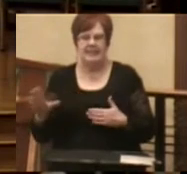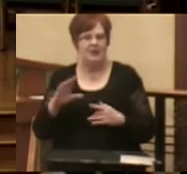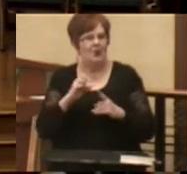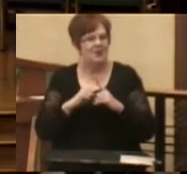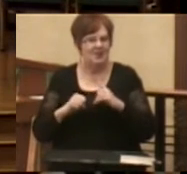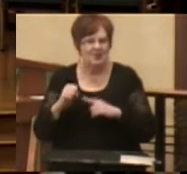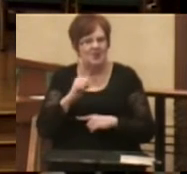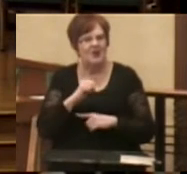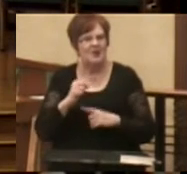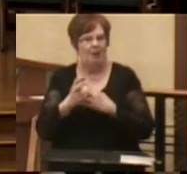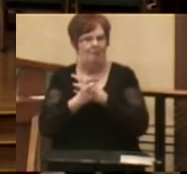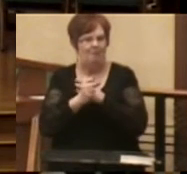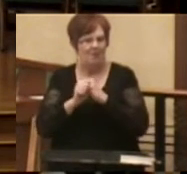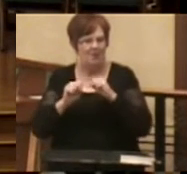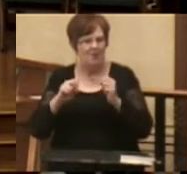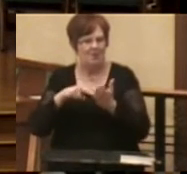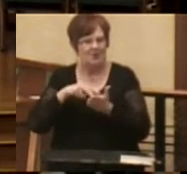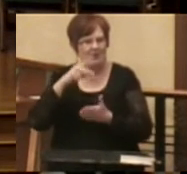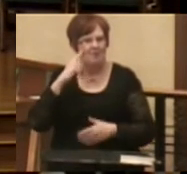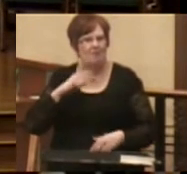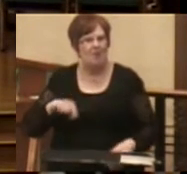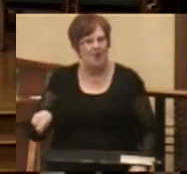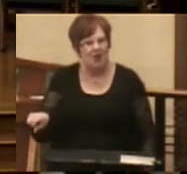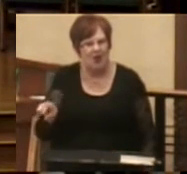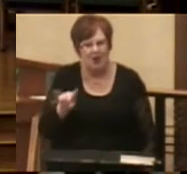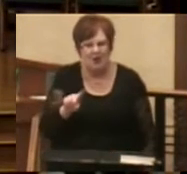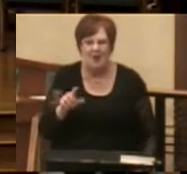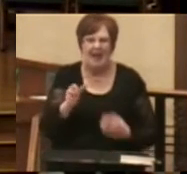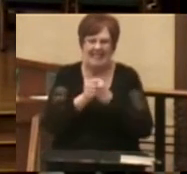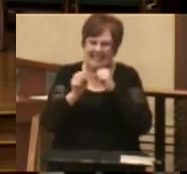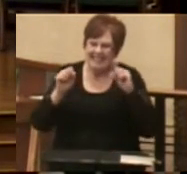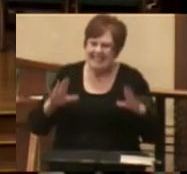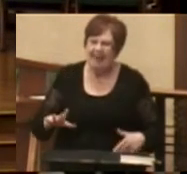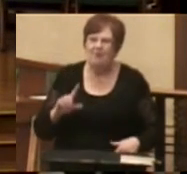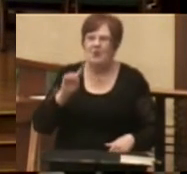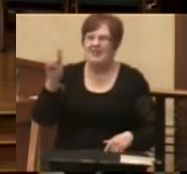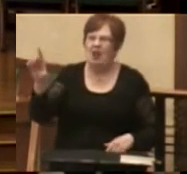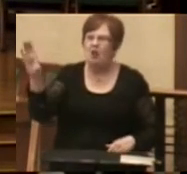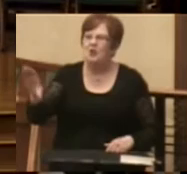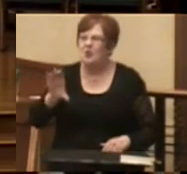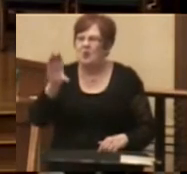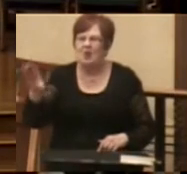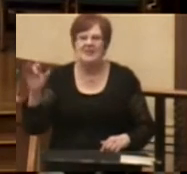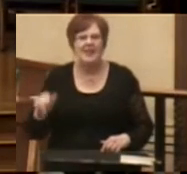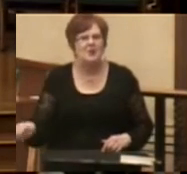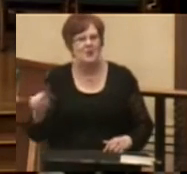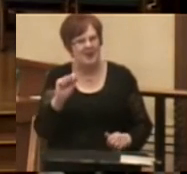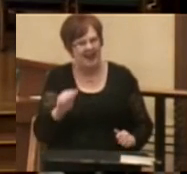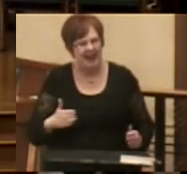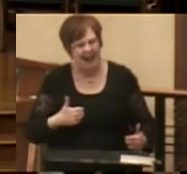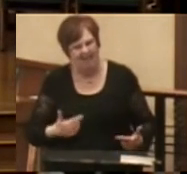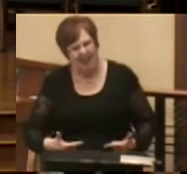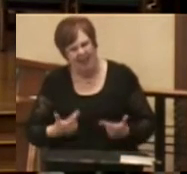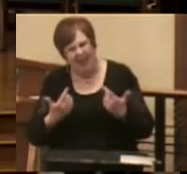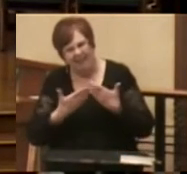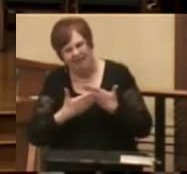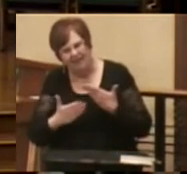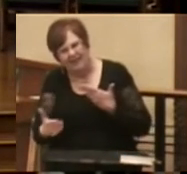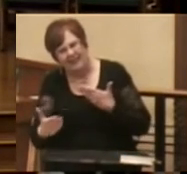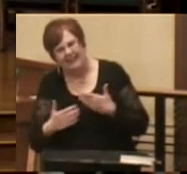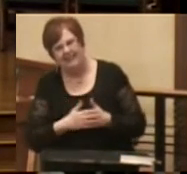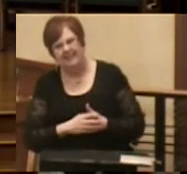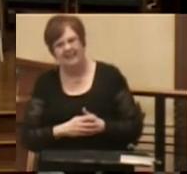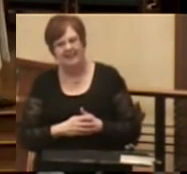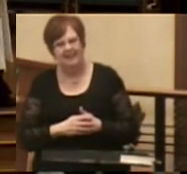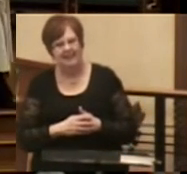the resurrection is for you. There is a Savior who has gone to the cross that you might have life. You